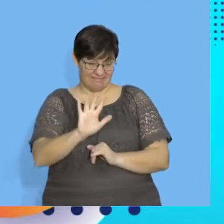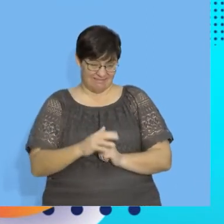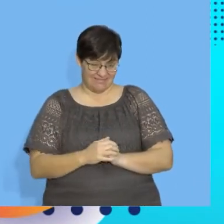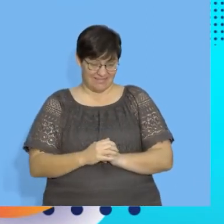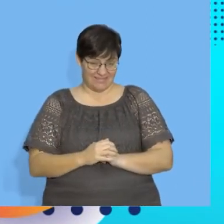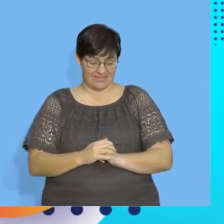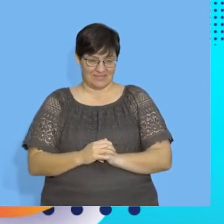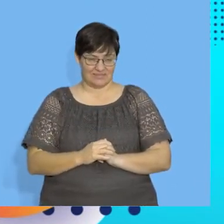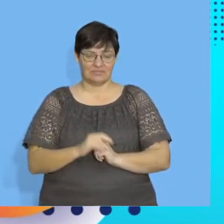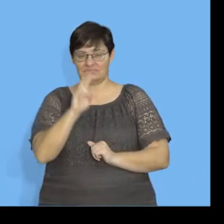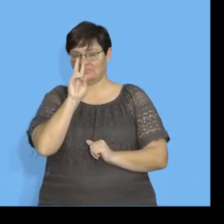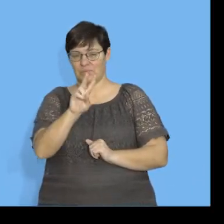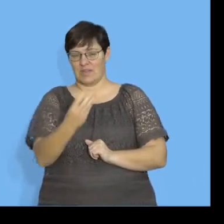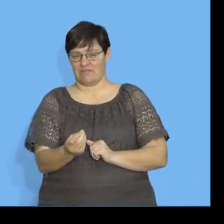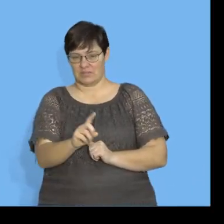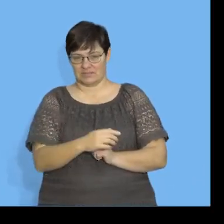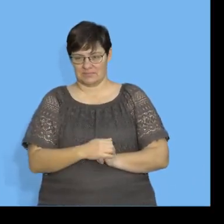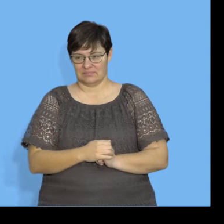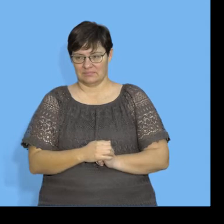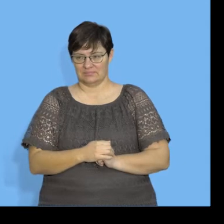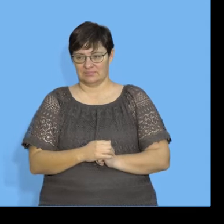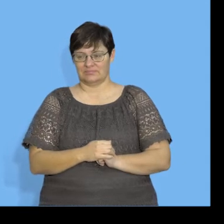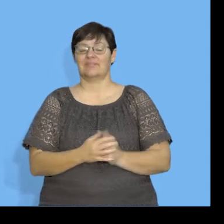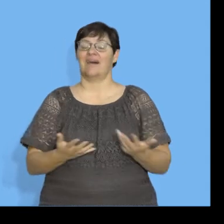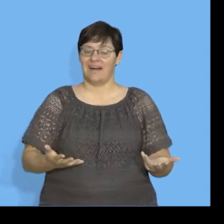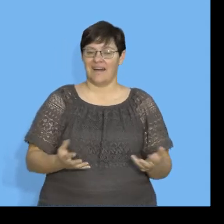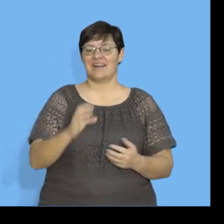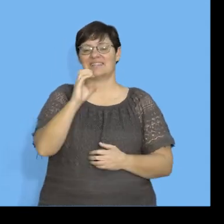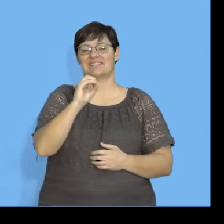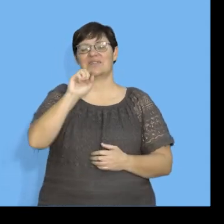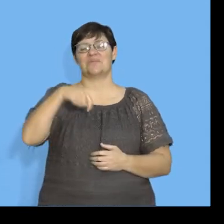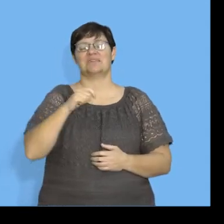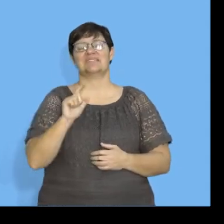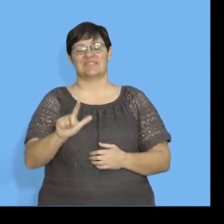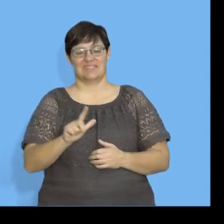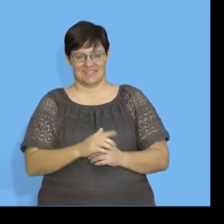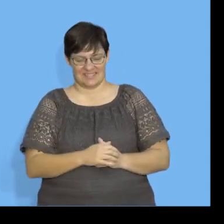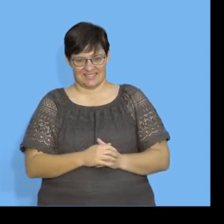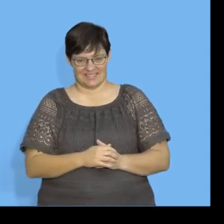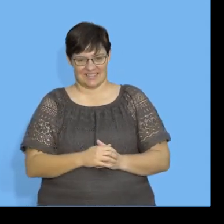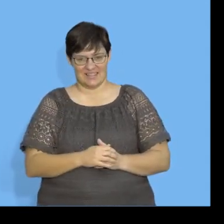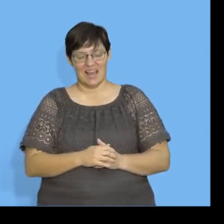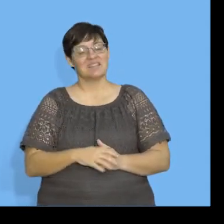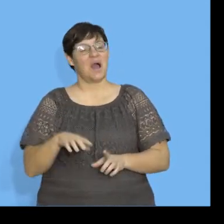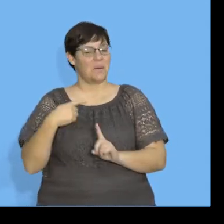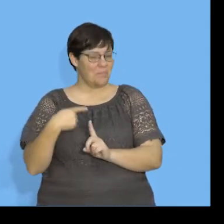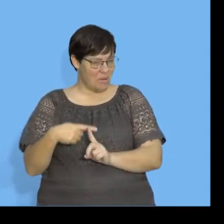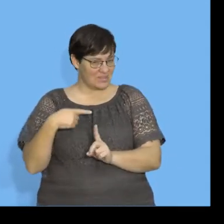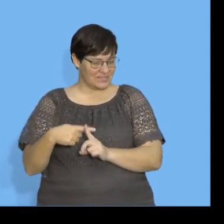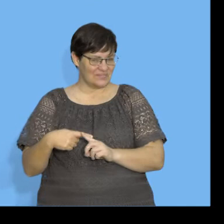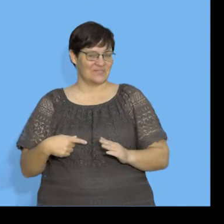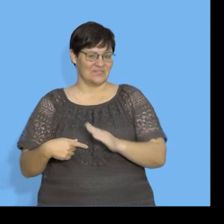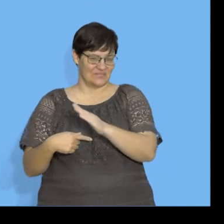Okay. So, let's see what we have here. So, we have fairly positive, we do agree,